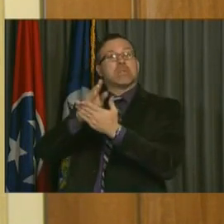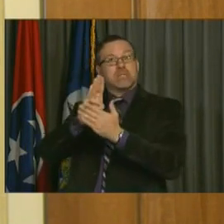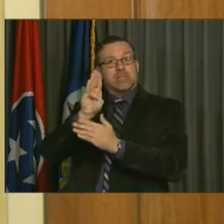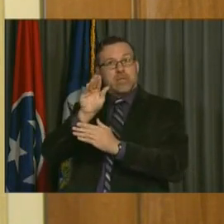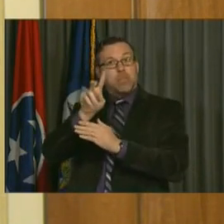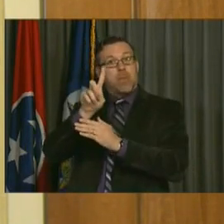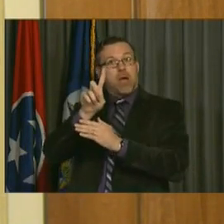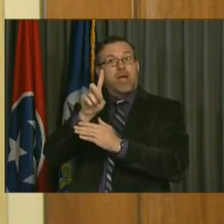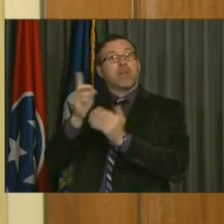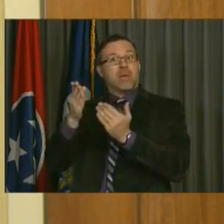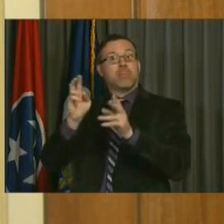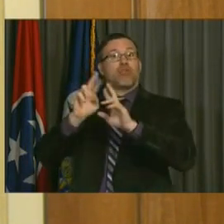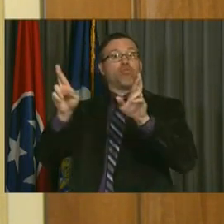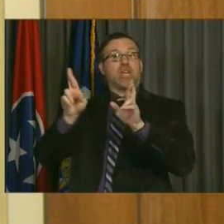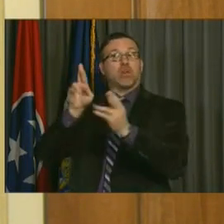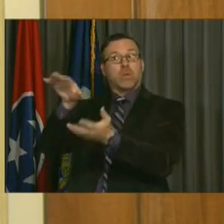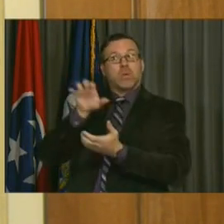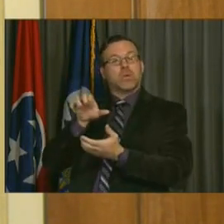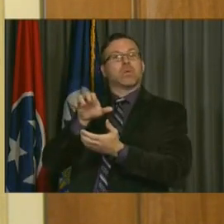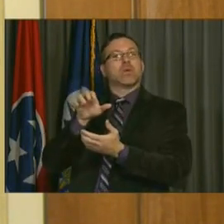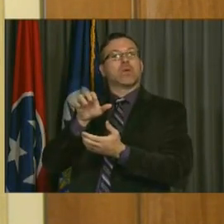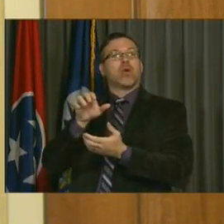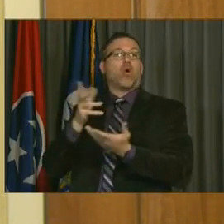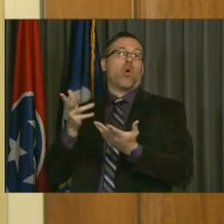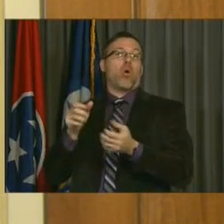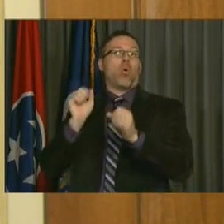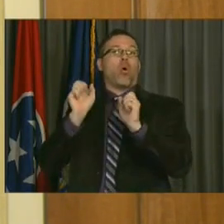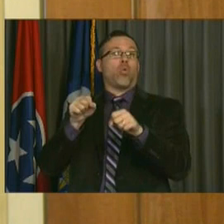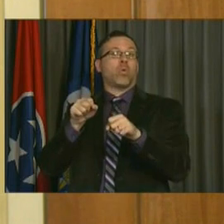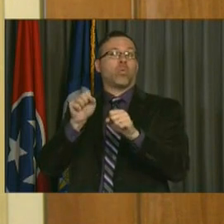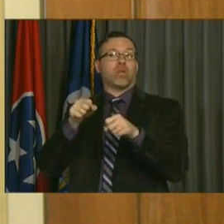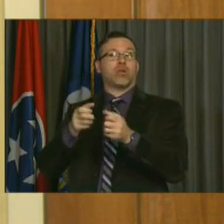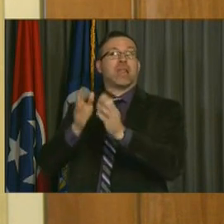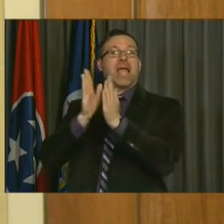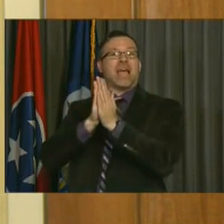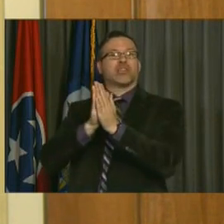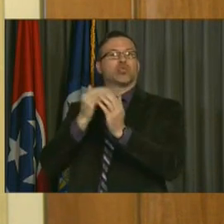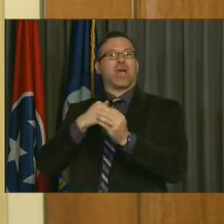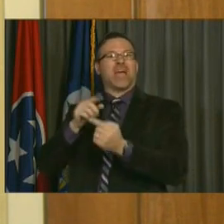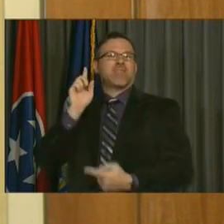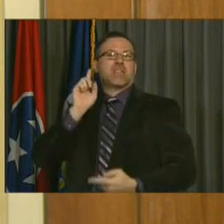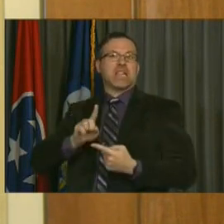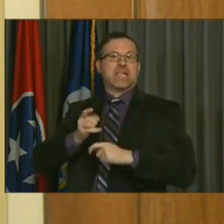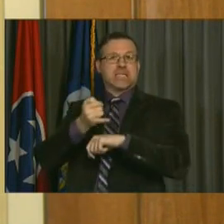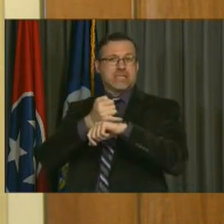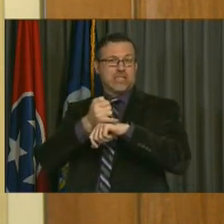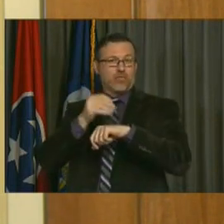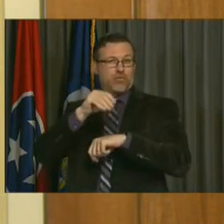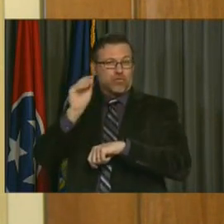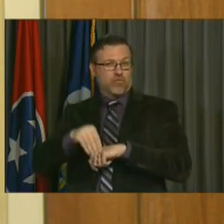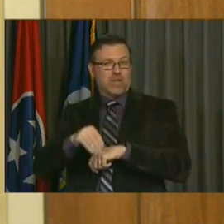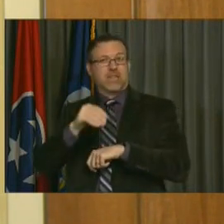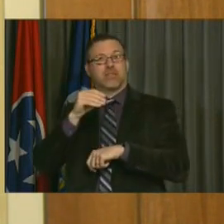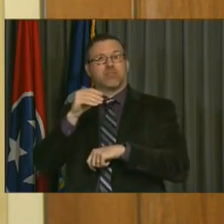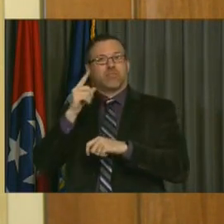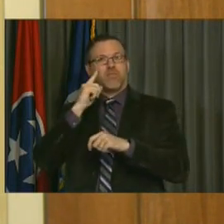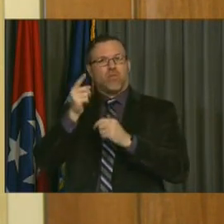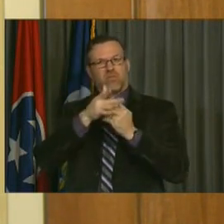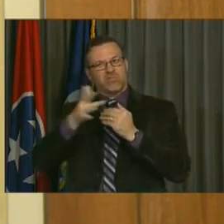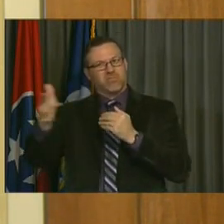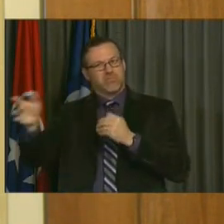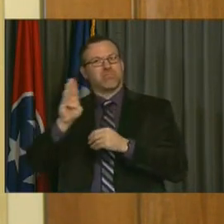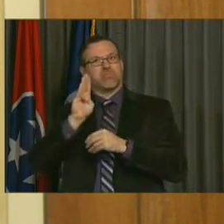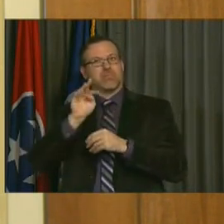refunding, meaning that we could refinance those bonds for lower interest rate and reduce our interest payments over the life of those bonds.